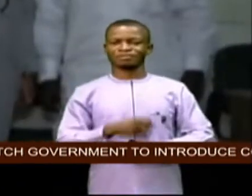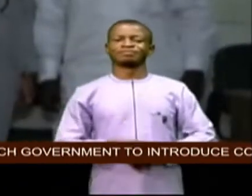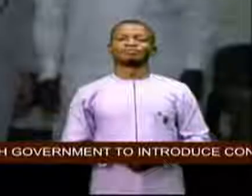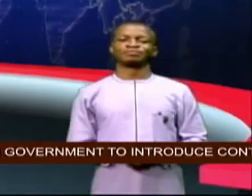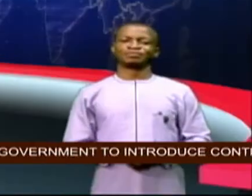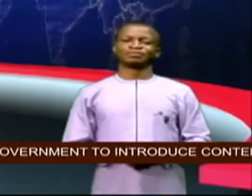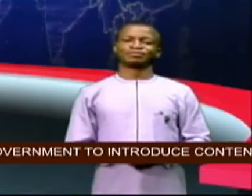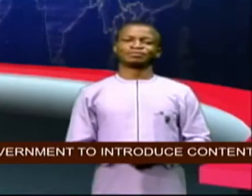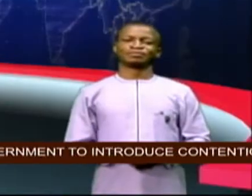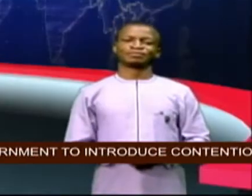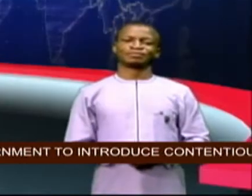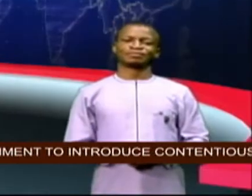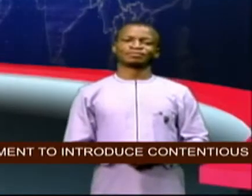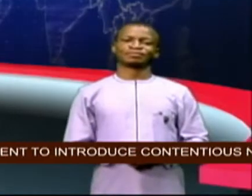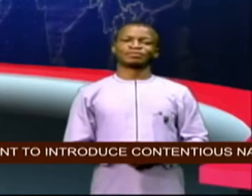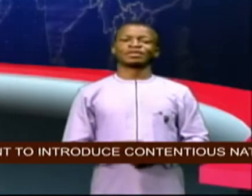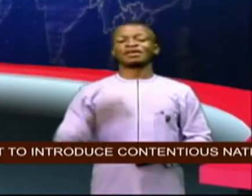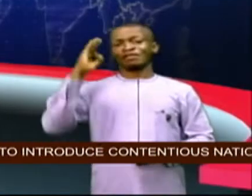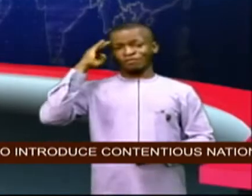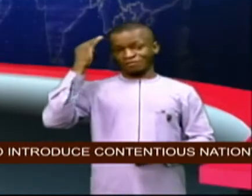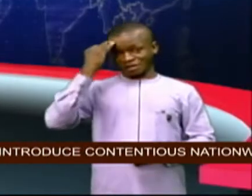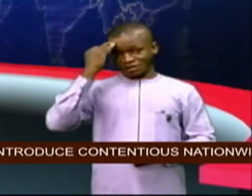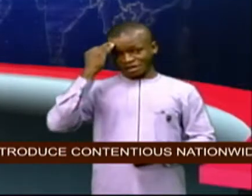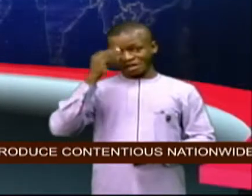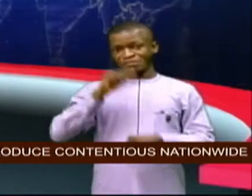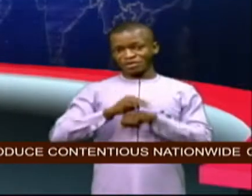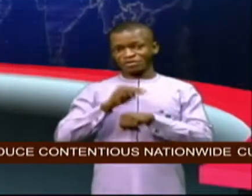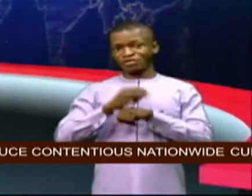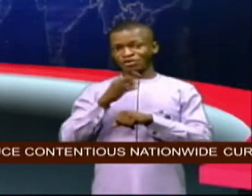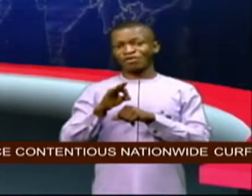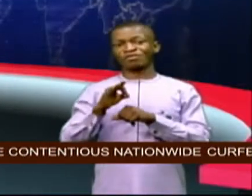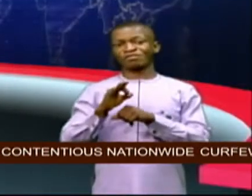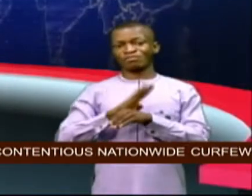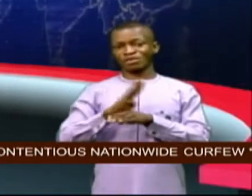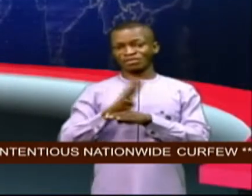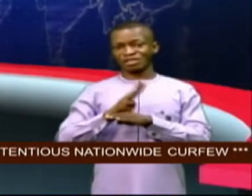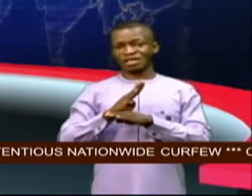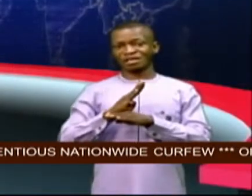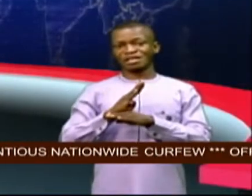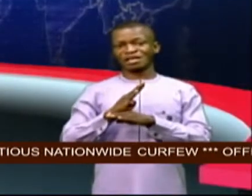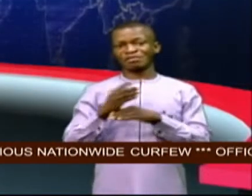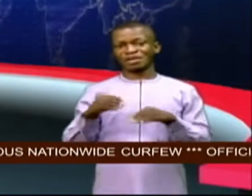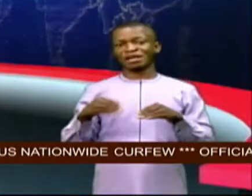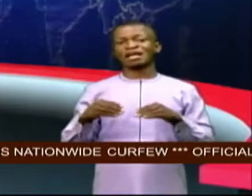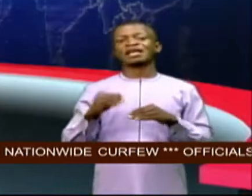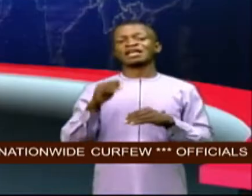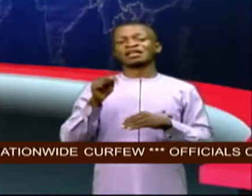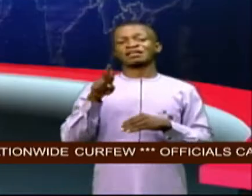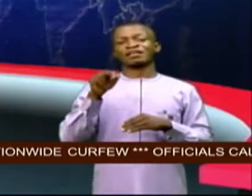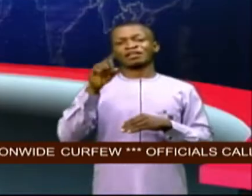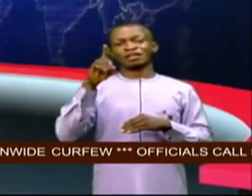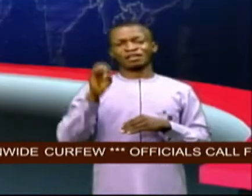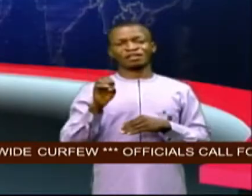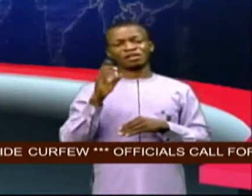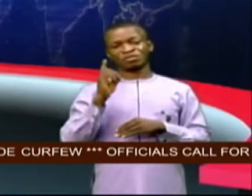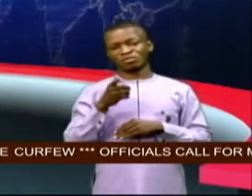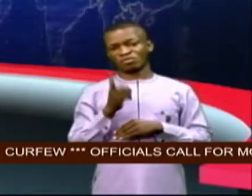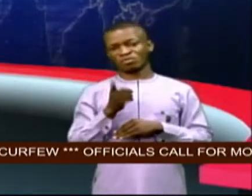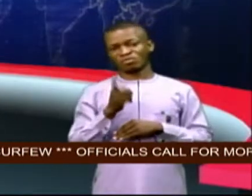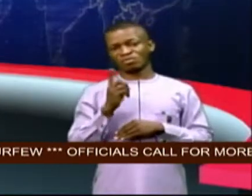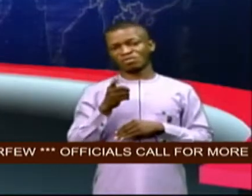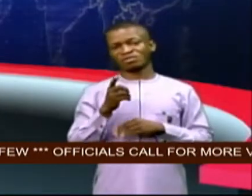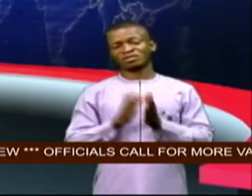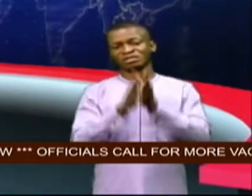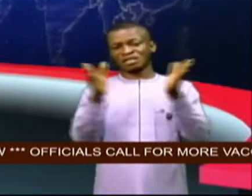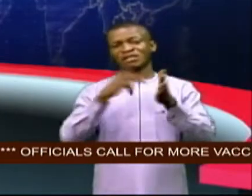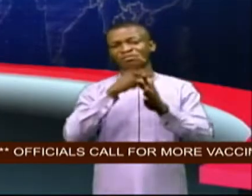the federal ministry of industry trade and investment has cautioned the general public against